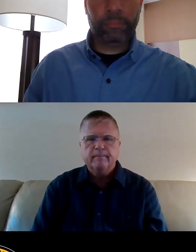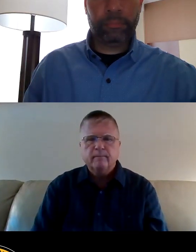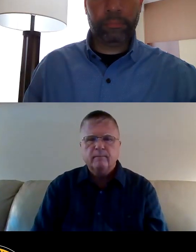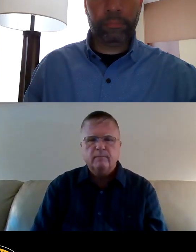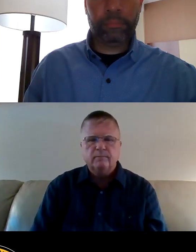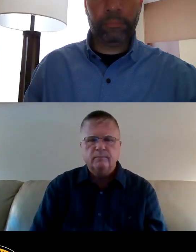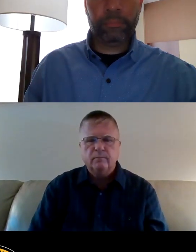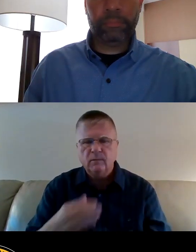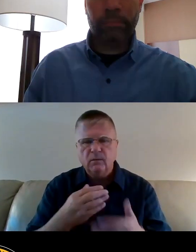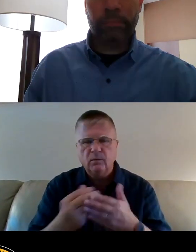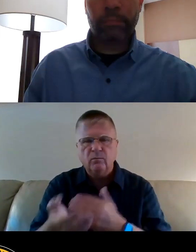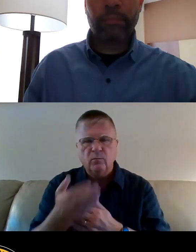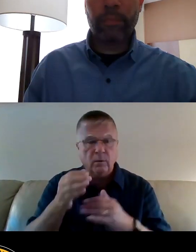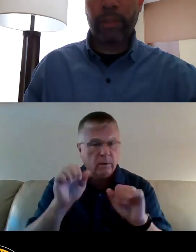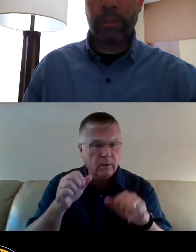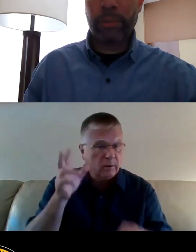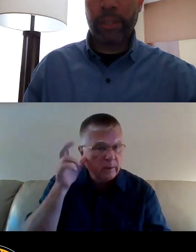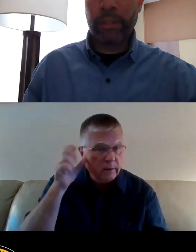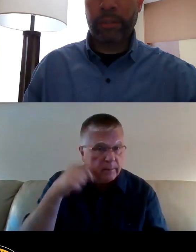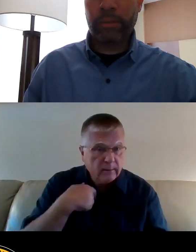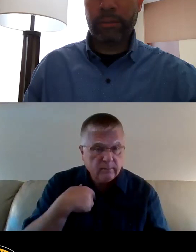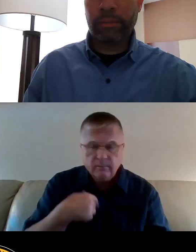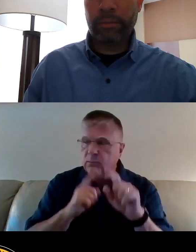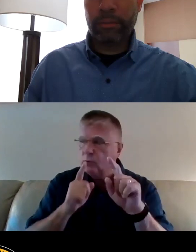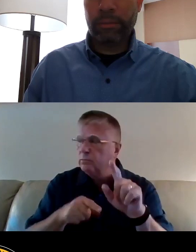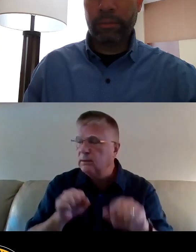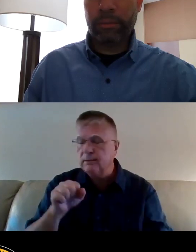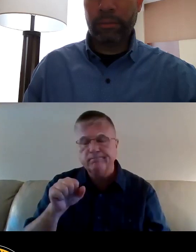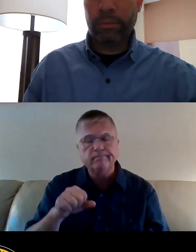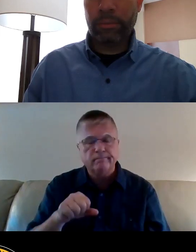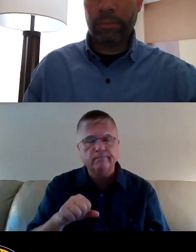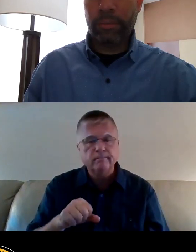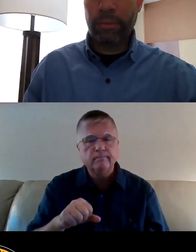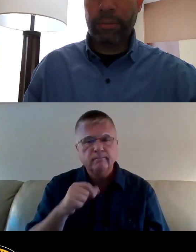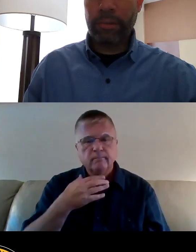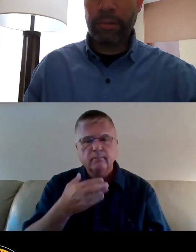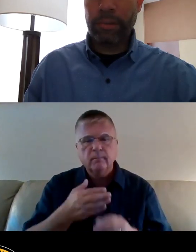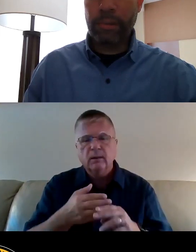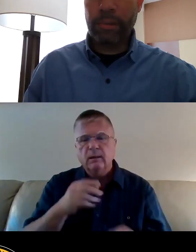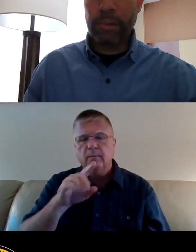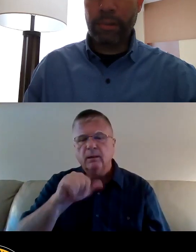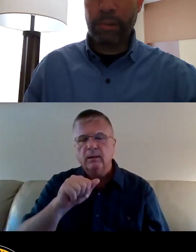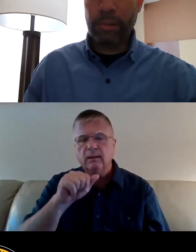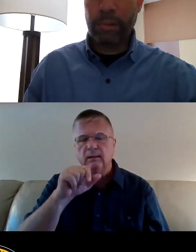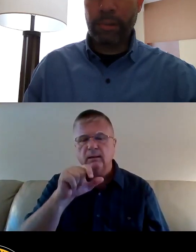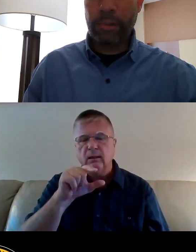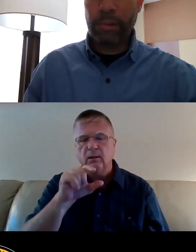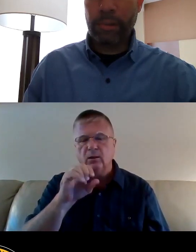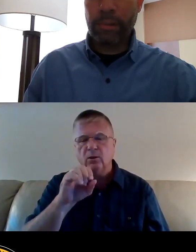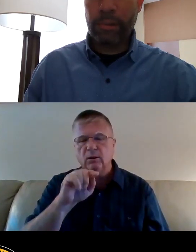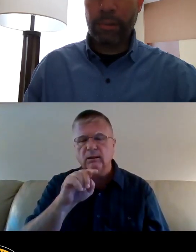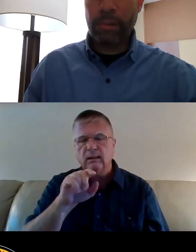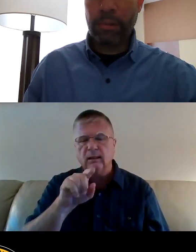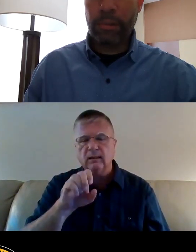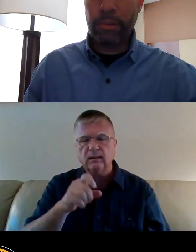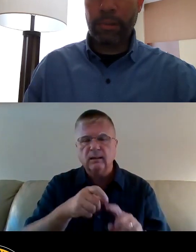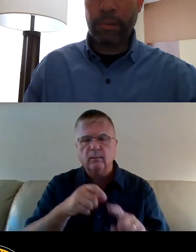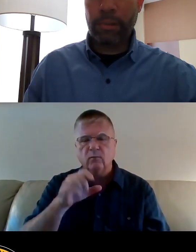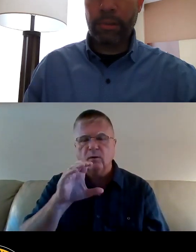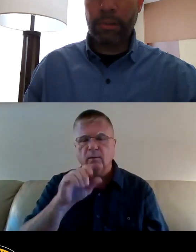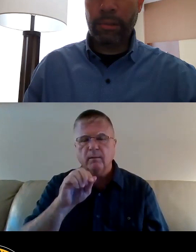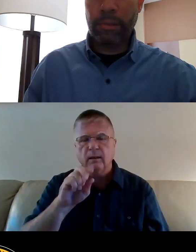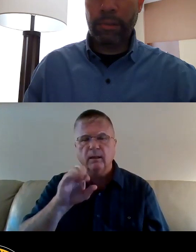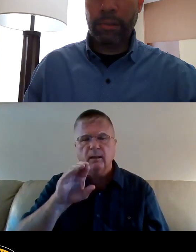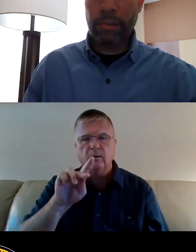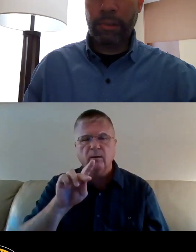Good morning. Can everybody hear me? Yes, we can. Yes, my name is Lisa Gonzalez, and I live in Carrick. I